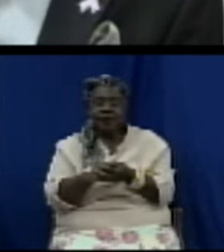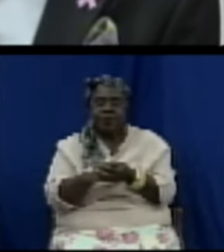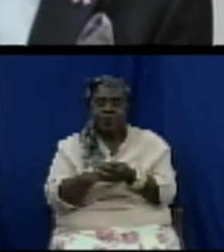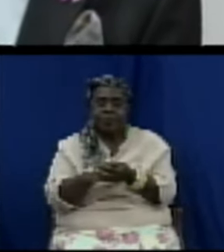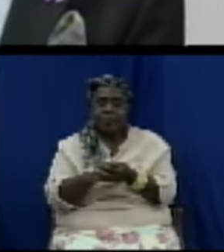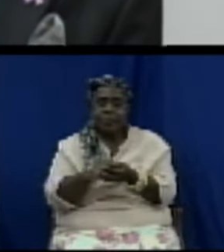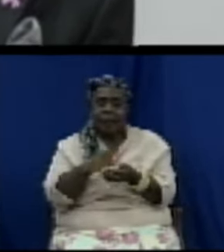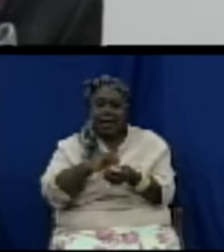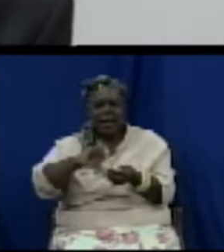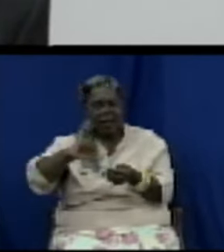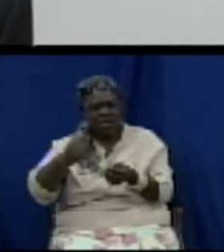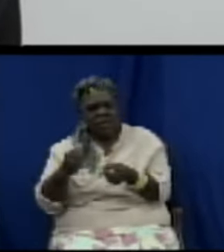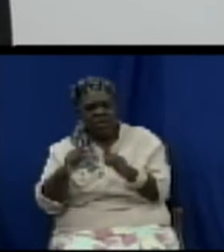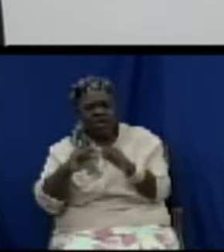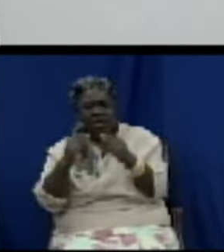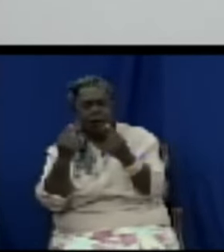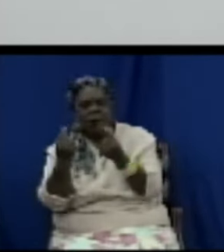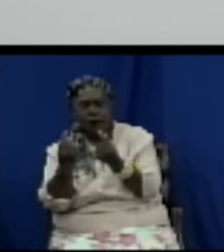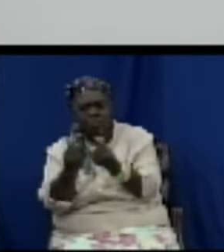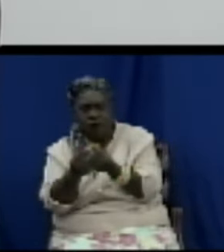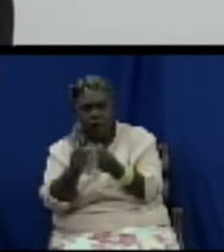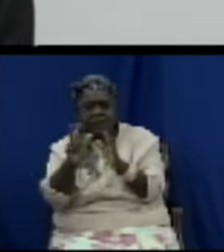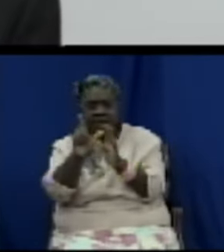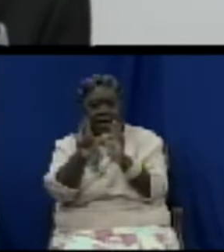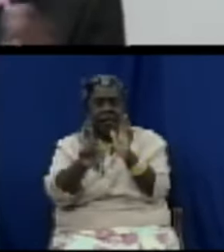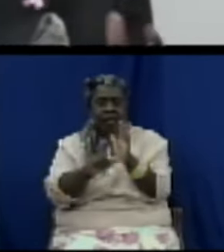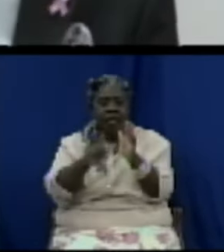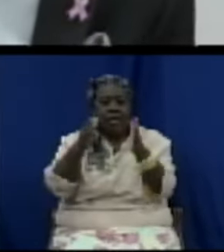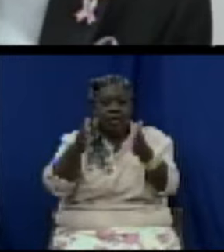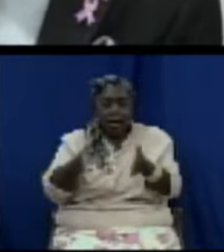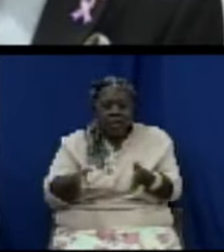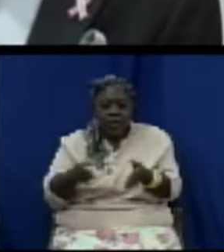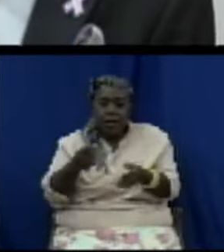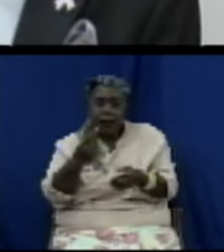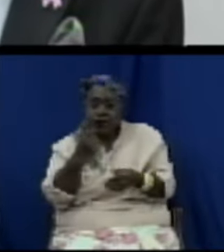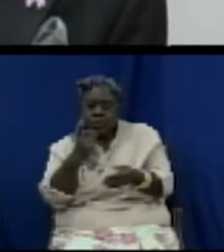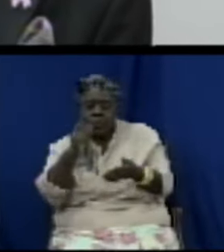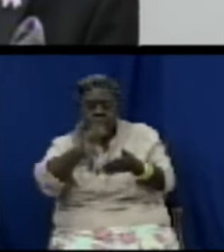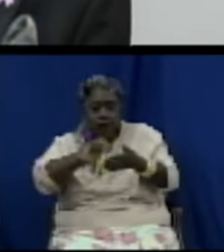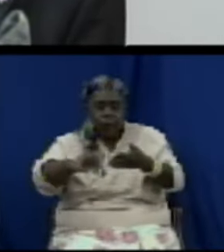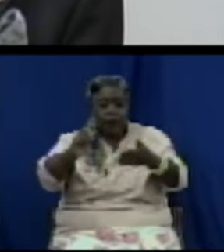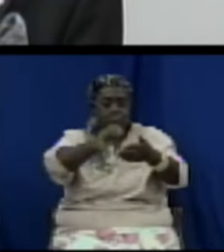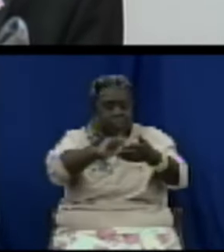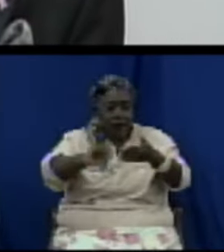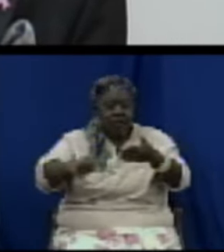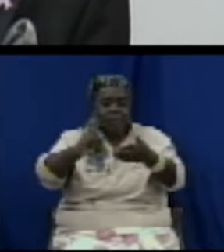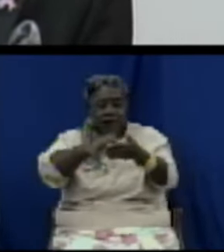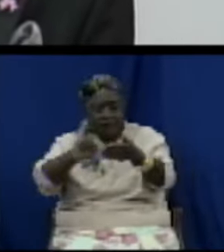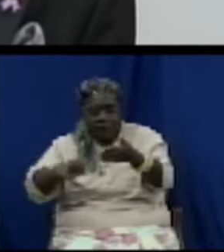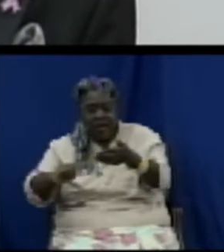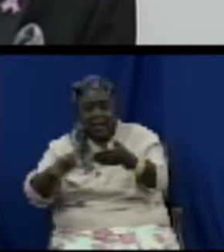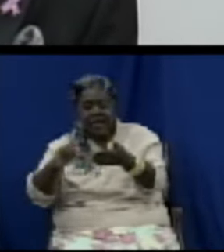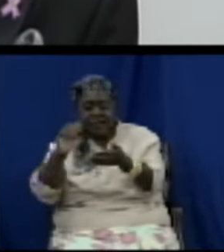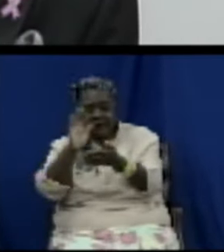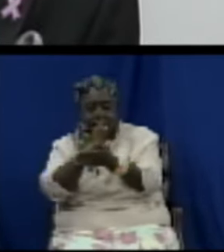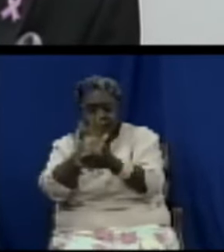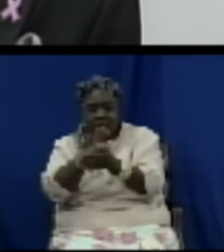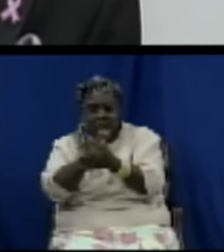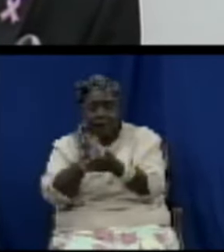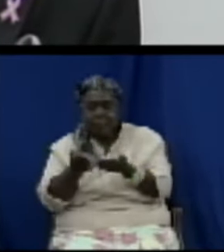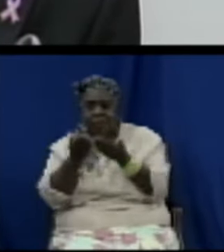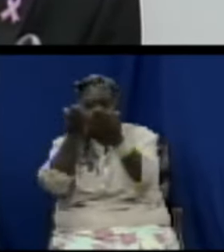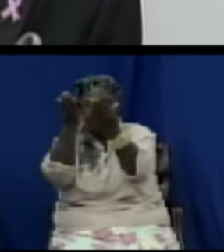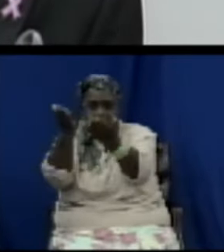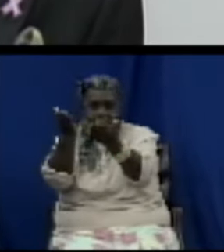legislative attorneys draft attorneys who have been working on this piece of